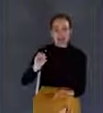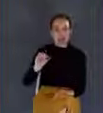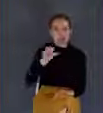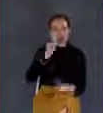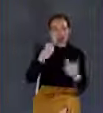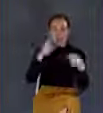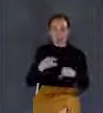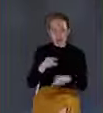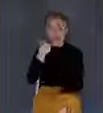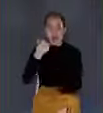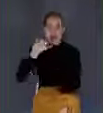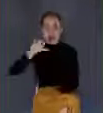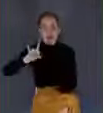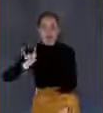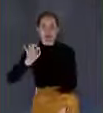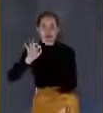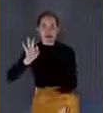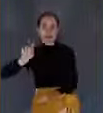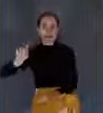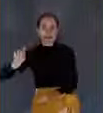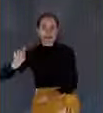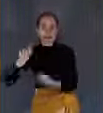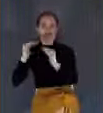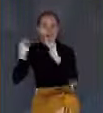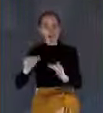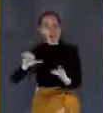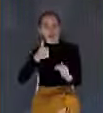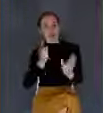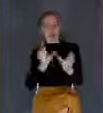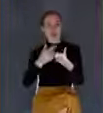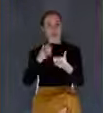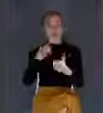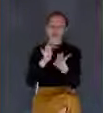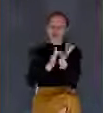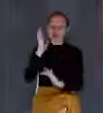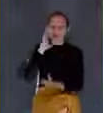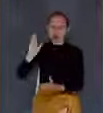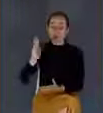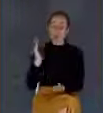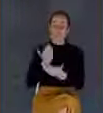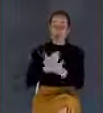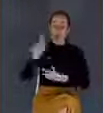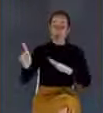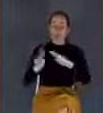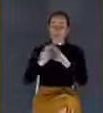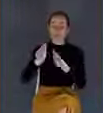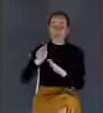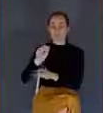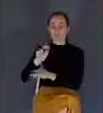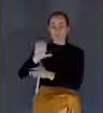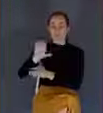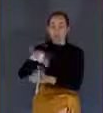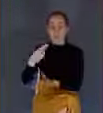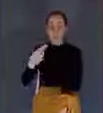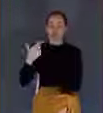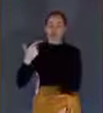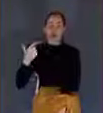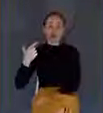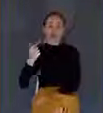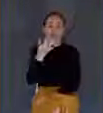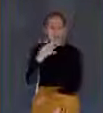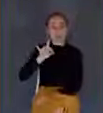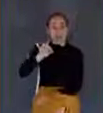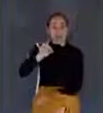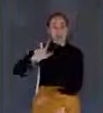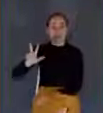Then there were the Millerites who said the Lord is coming March 21st, 1843. And when that didn't happen, they said, well, he's coming on October